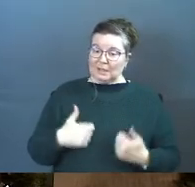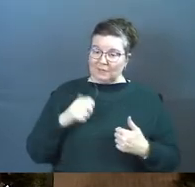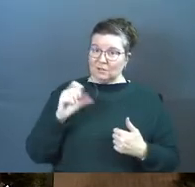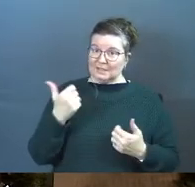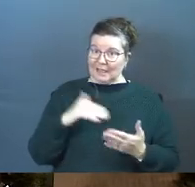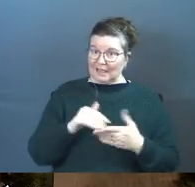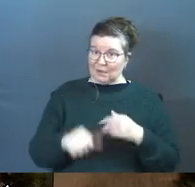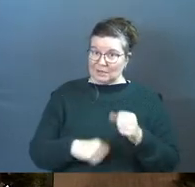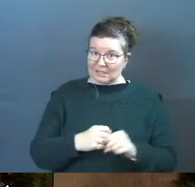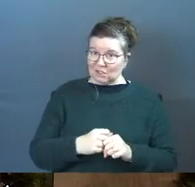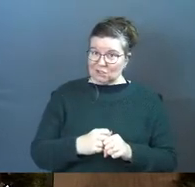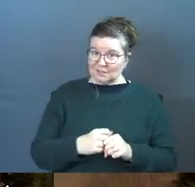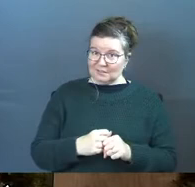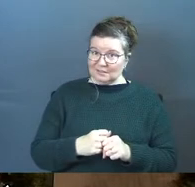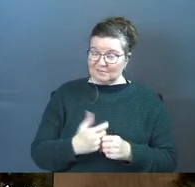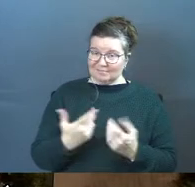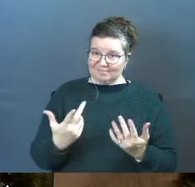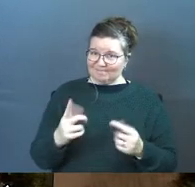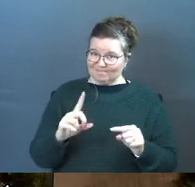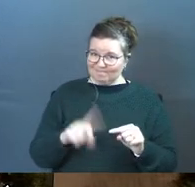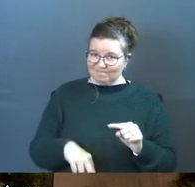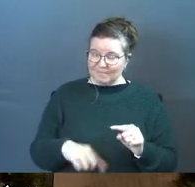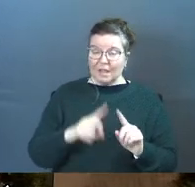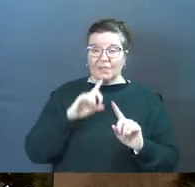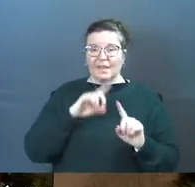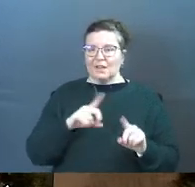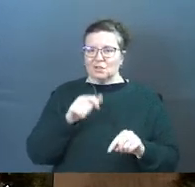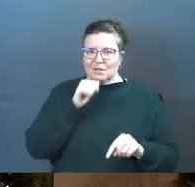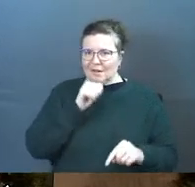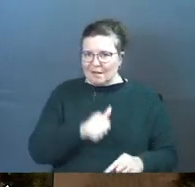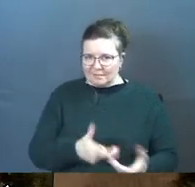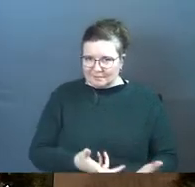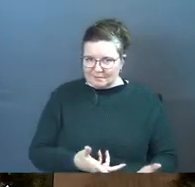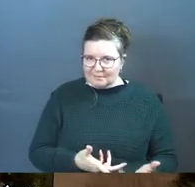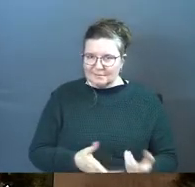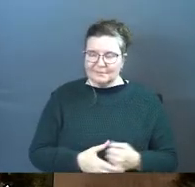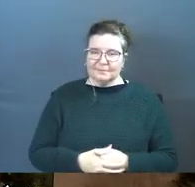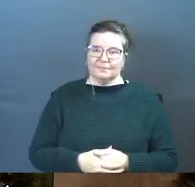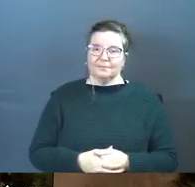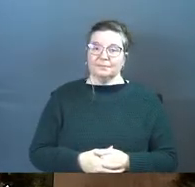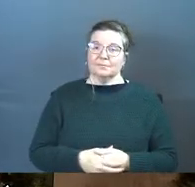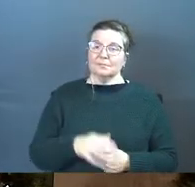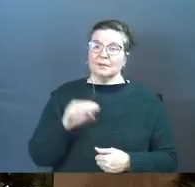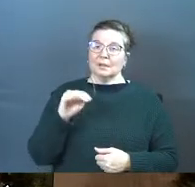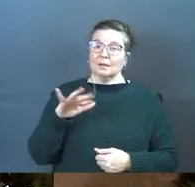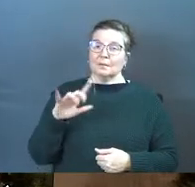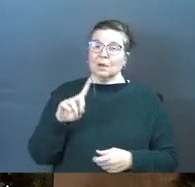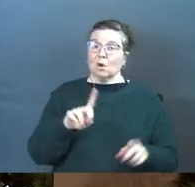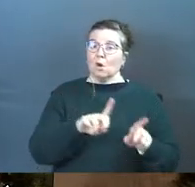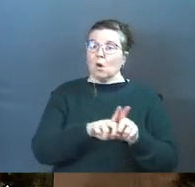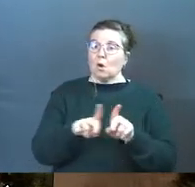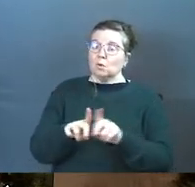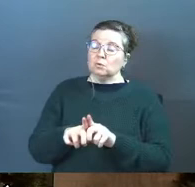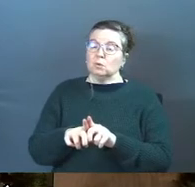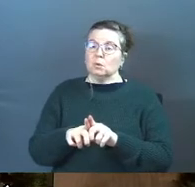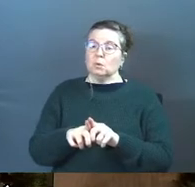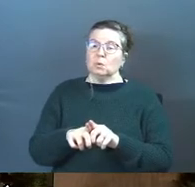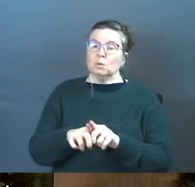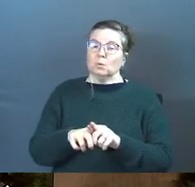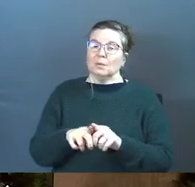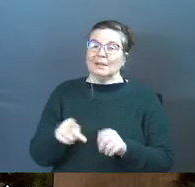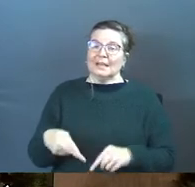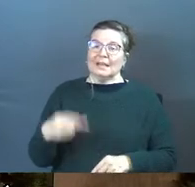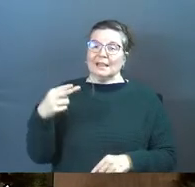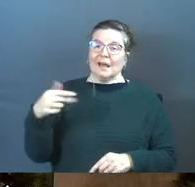for 10,000 years. The answer is you're not. Myriad also is the